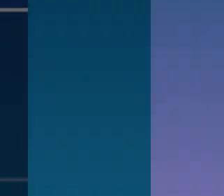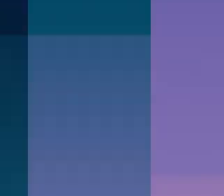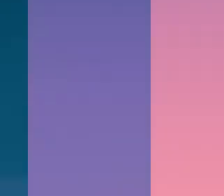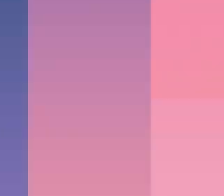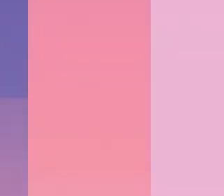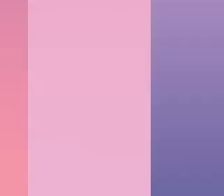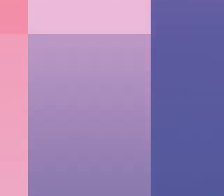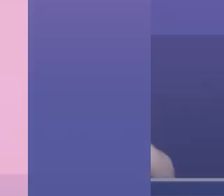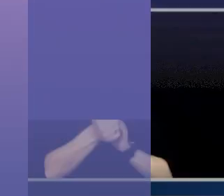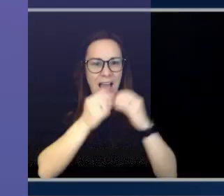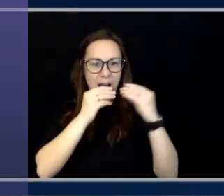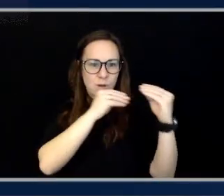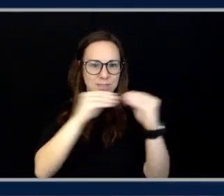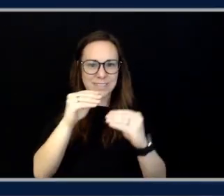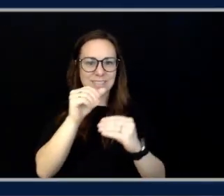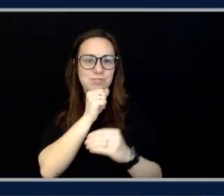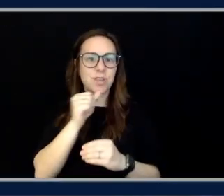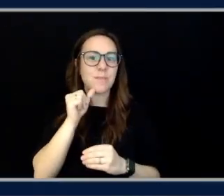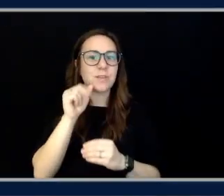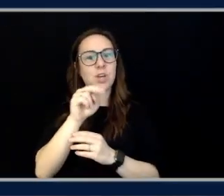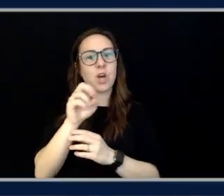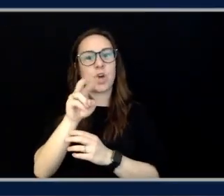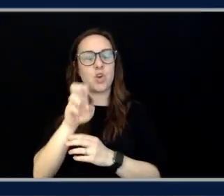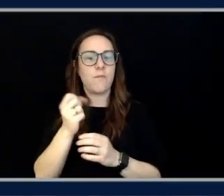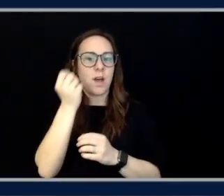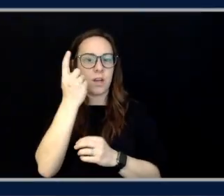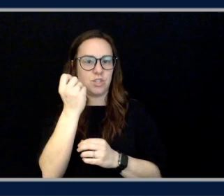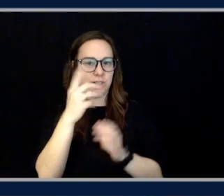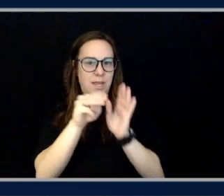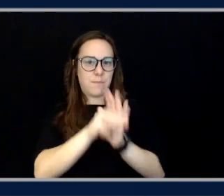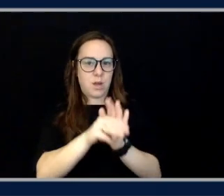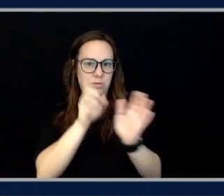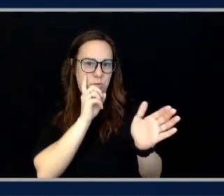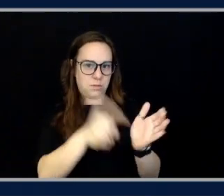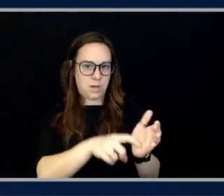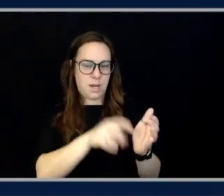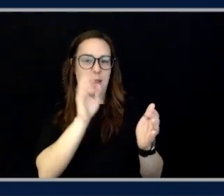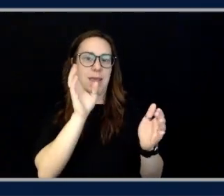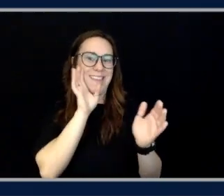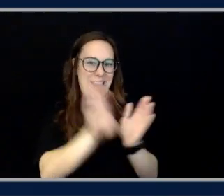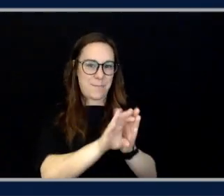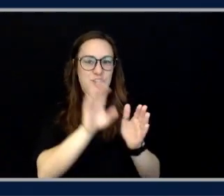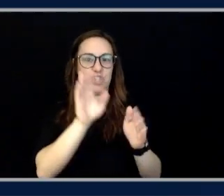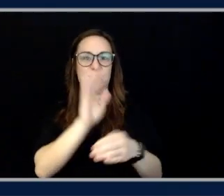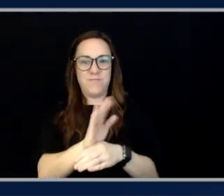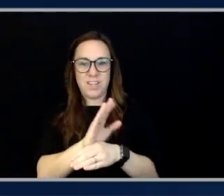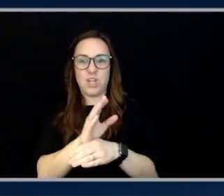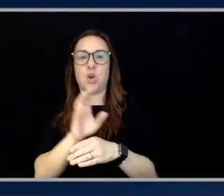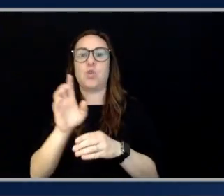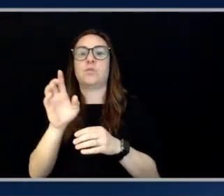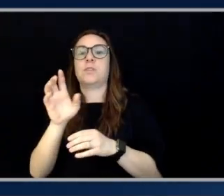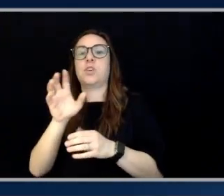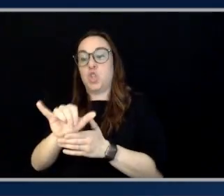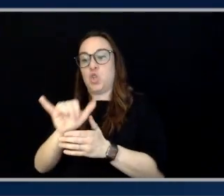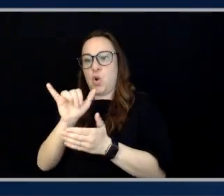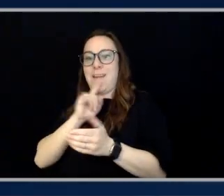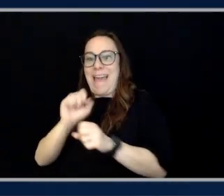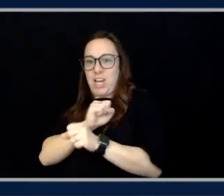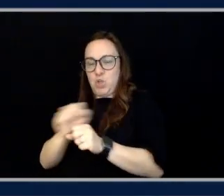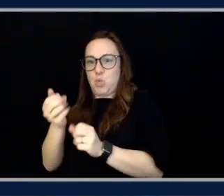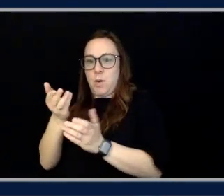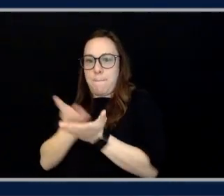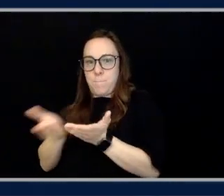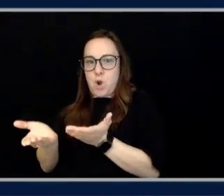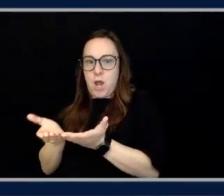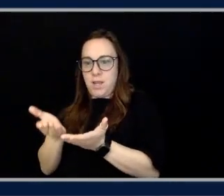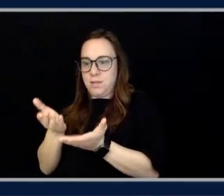teach Amazon Nova understanding models to identify images and videos where your physical product is present? So what do you think?